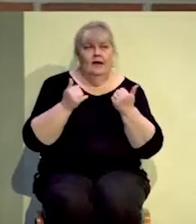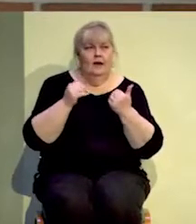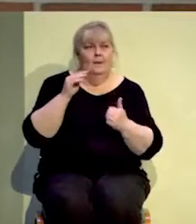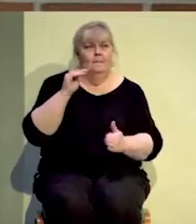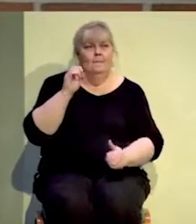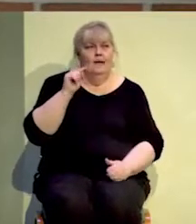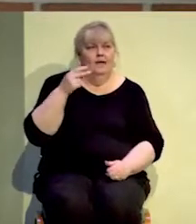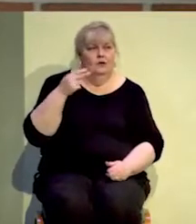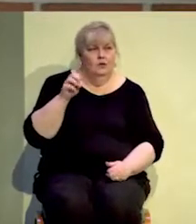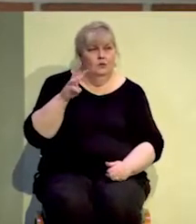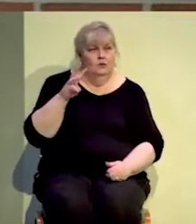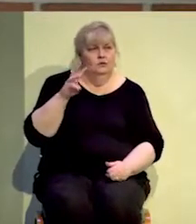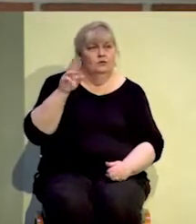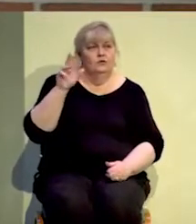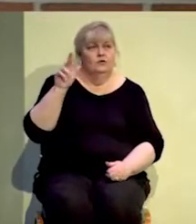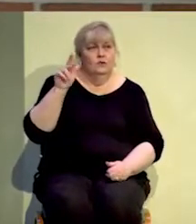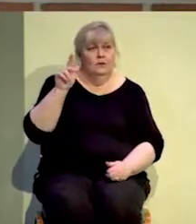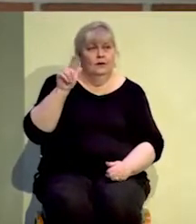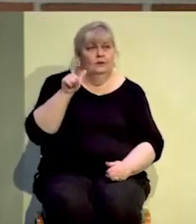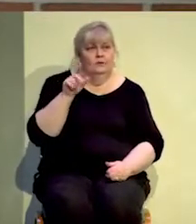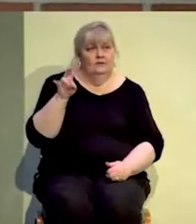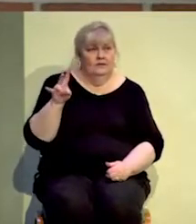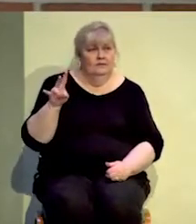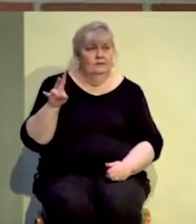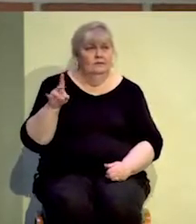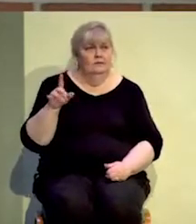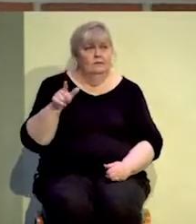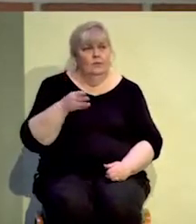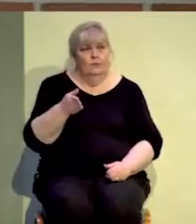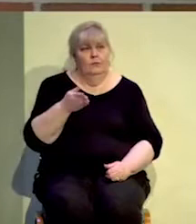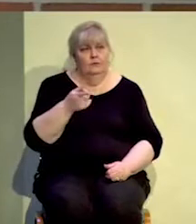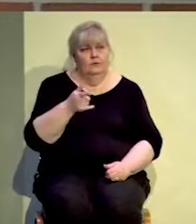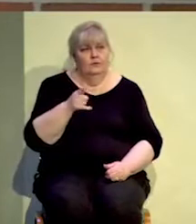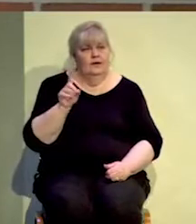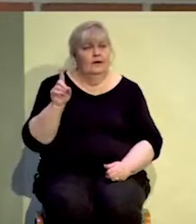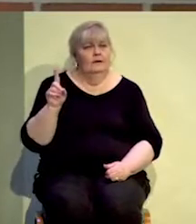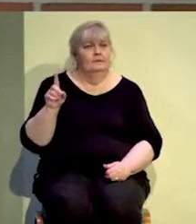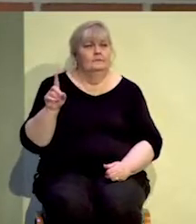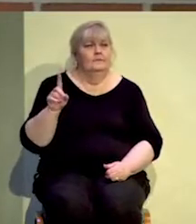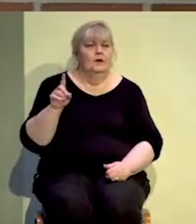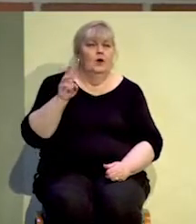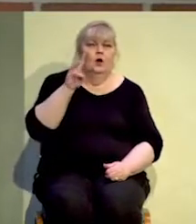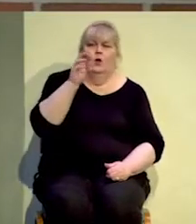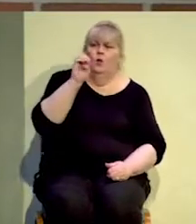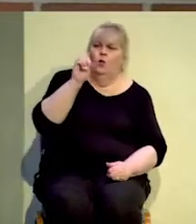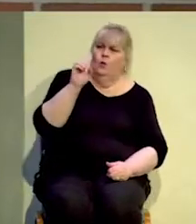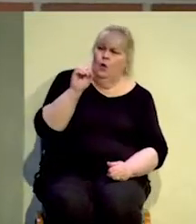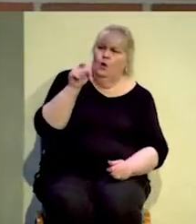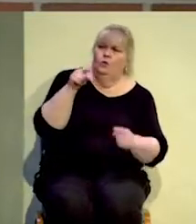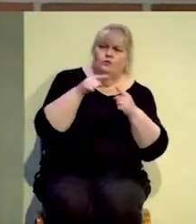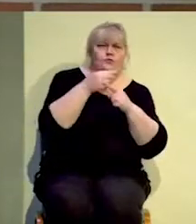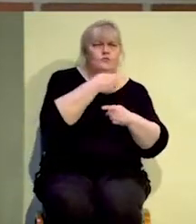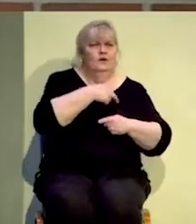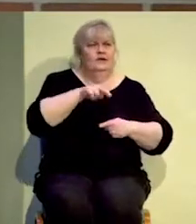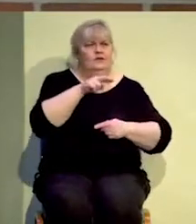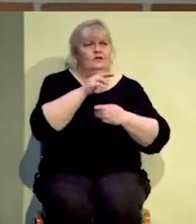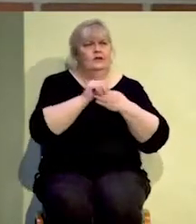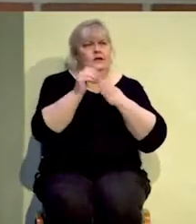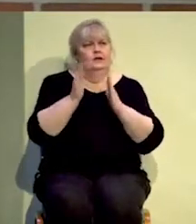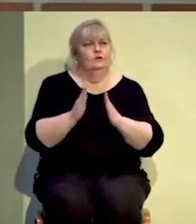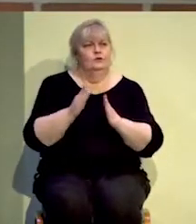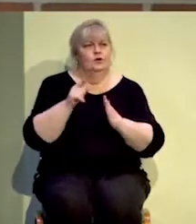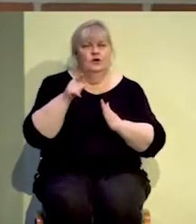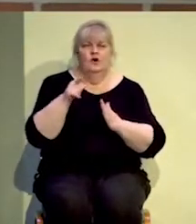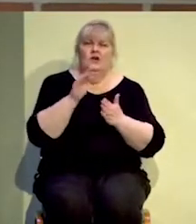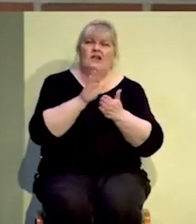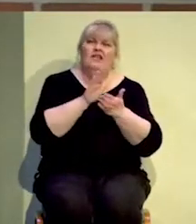Matthew 23 verses 27 and 28 Woe to you scribes and Pharisees hypocrites for you are like